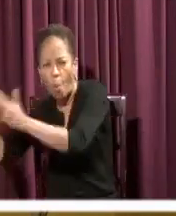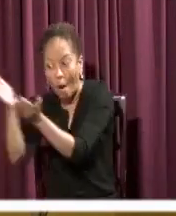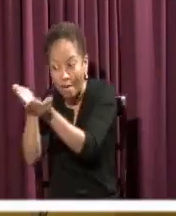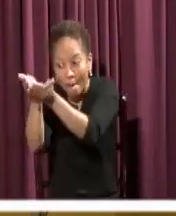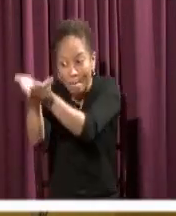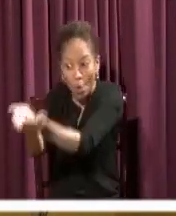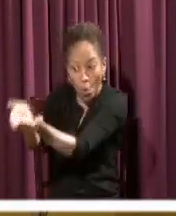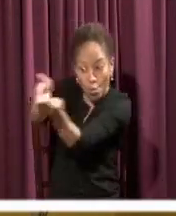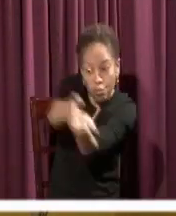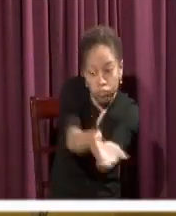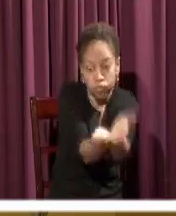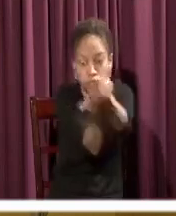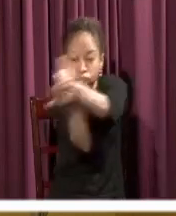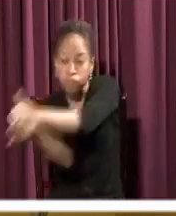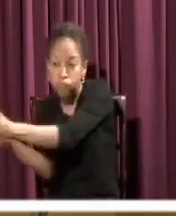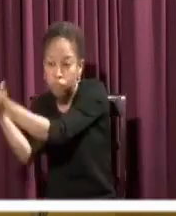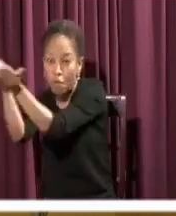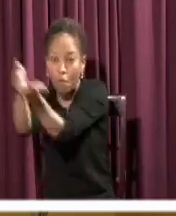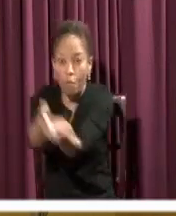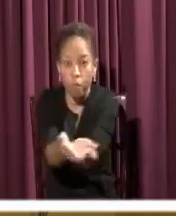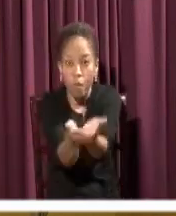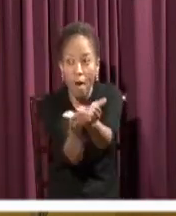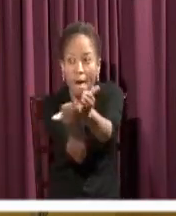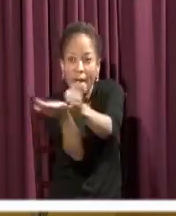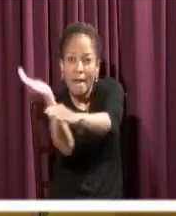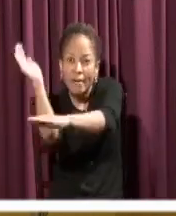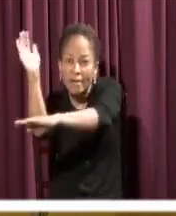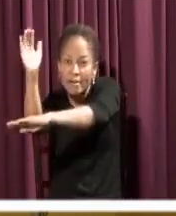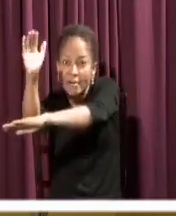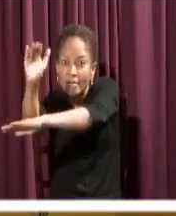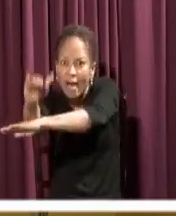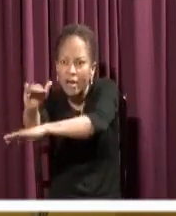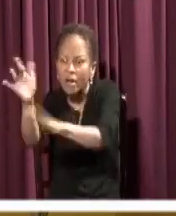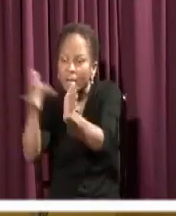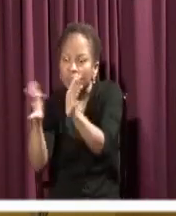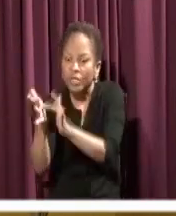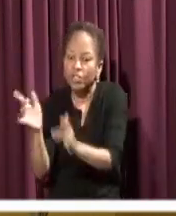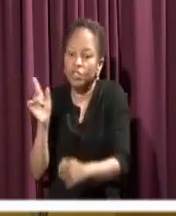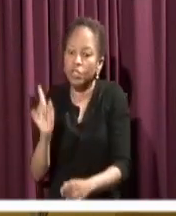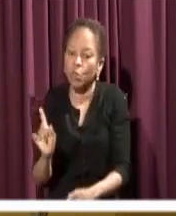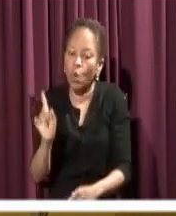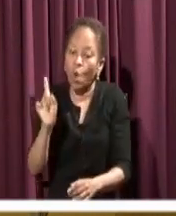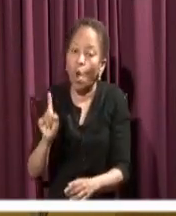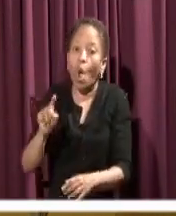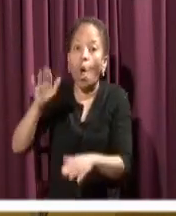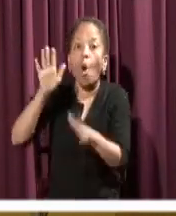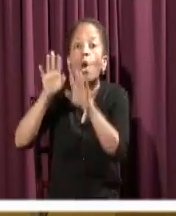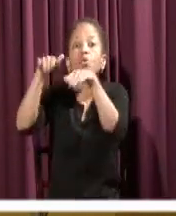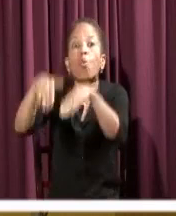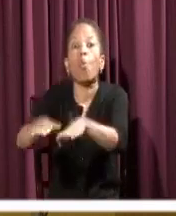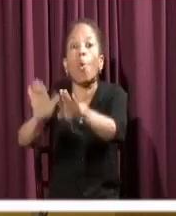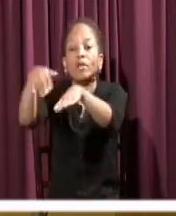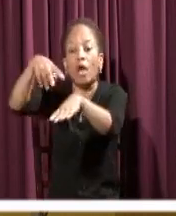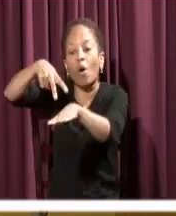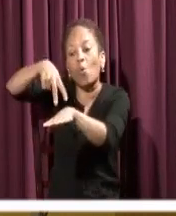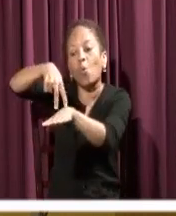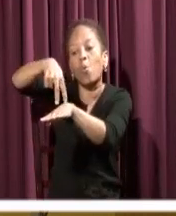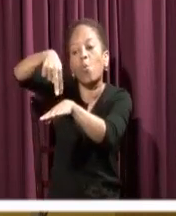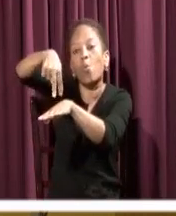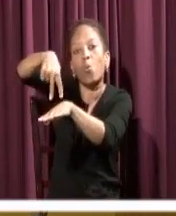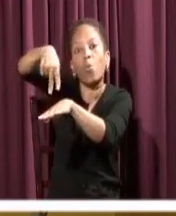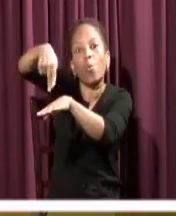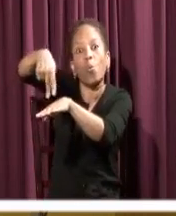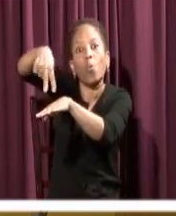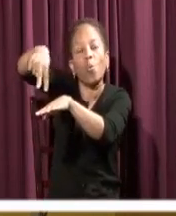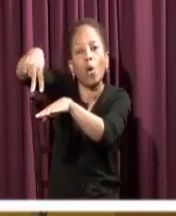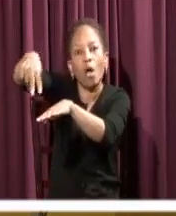In the fourth watch of the night, he went towards them, walking on the lake. And when